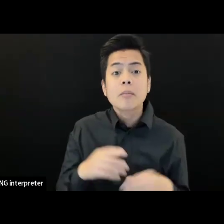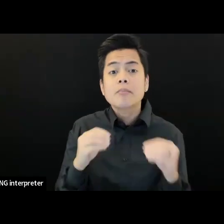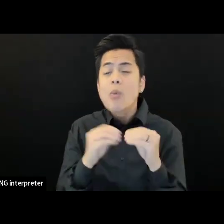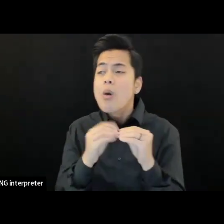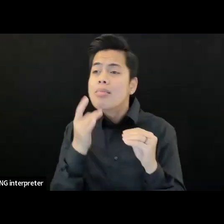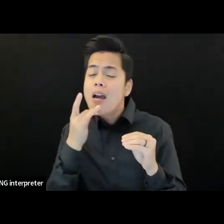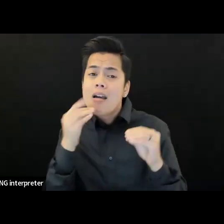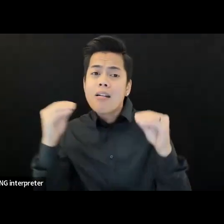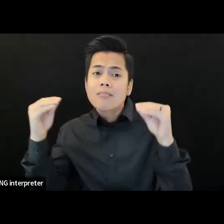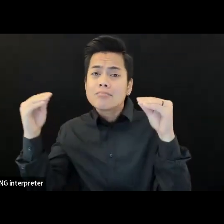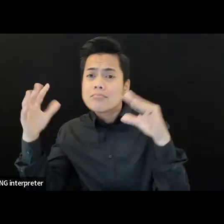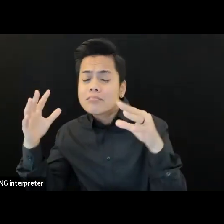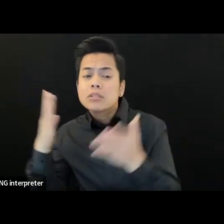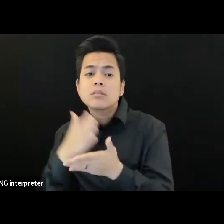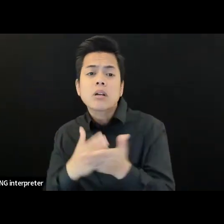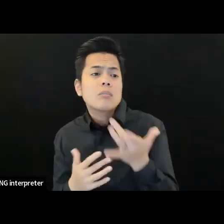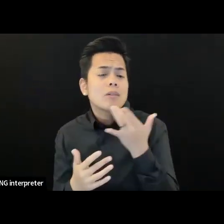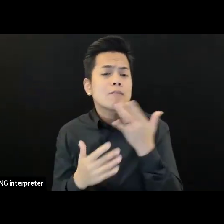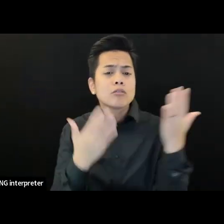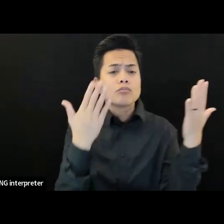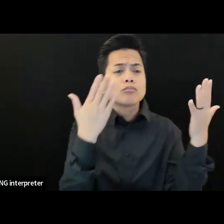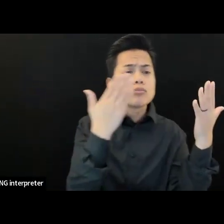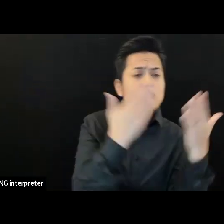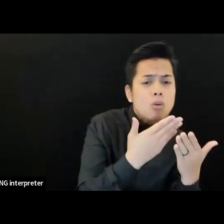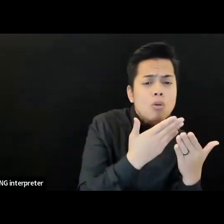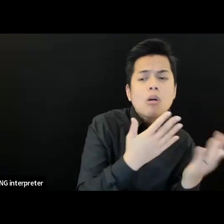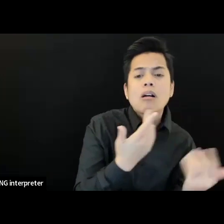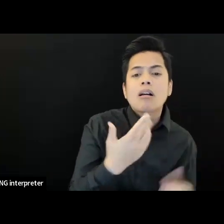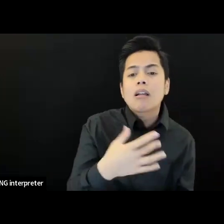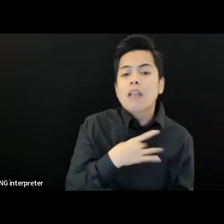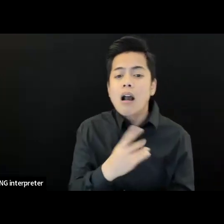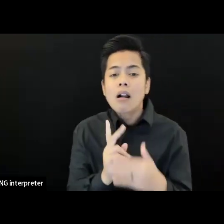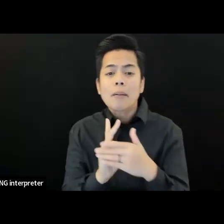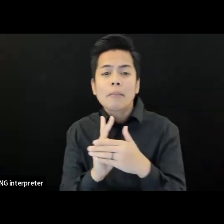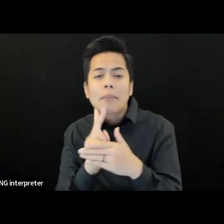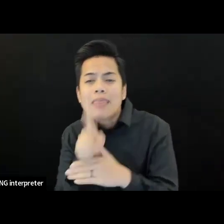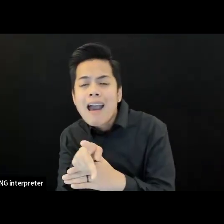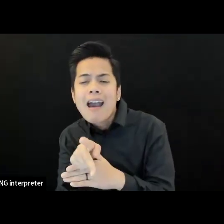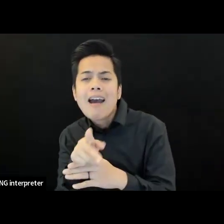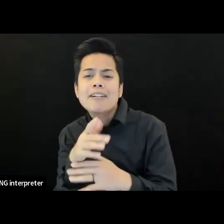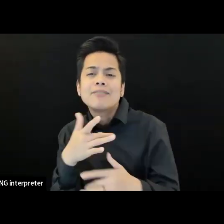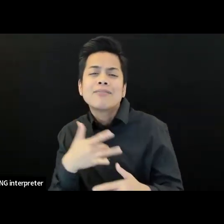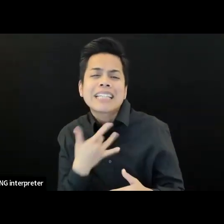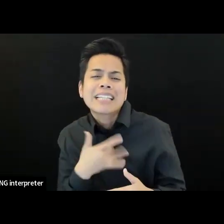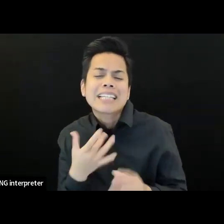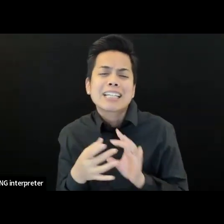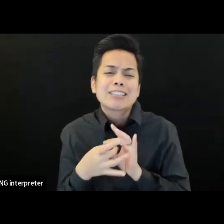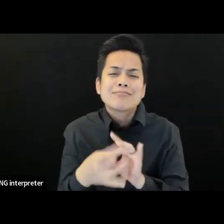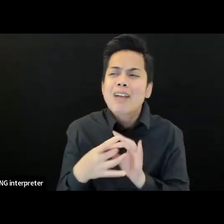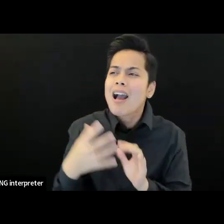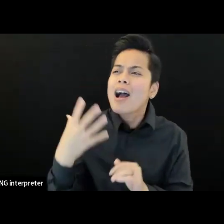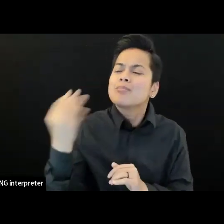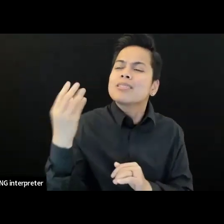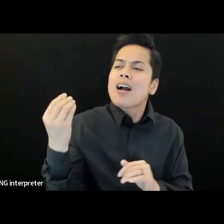One person said, I like the lights, I like the plants, the feeling of being outside allows me the support I need.